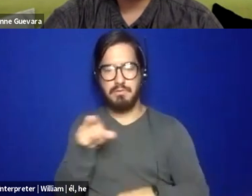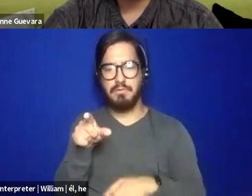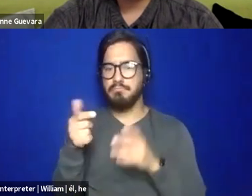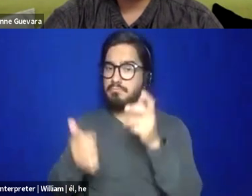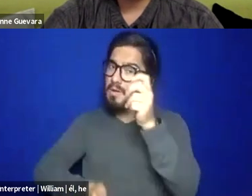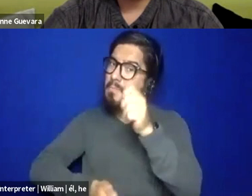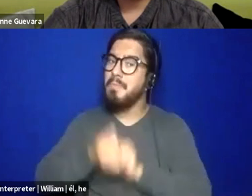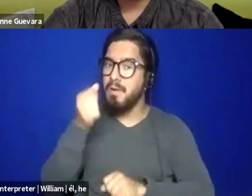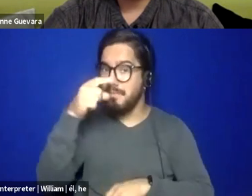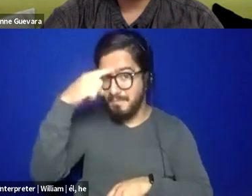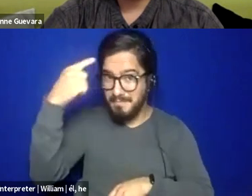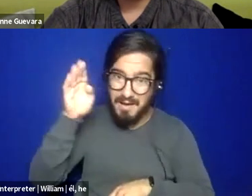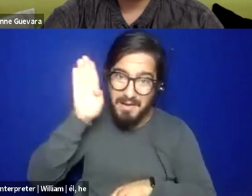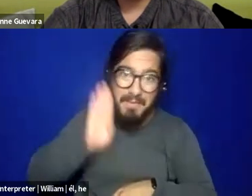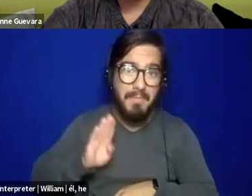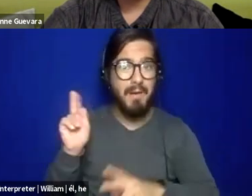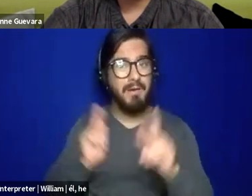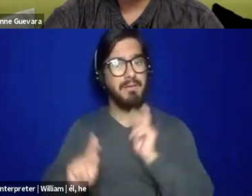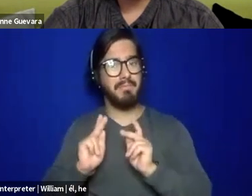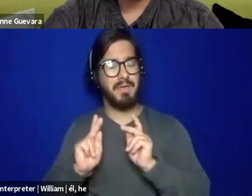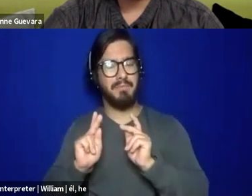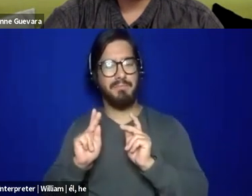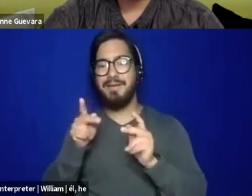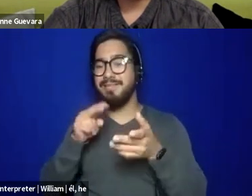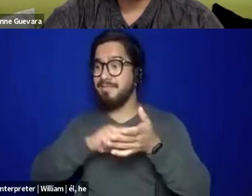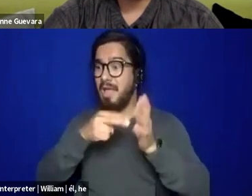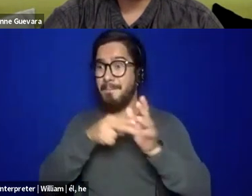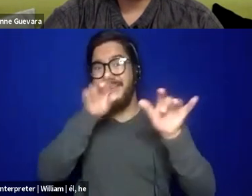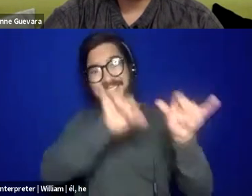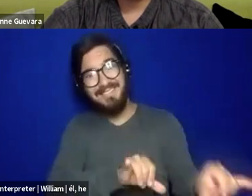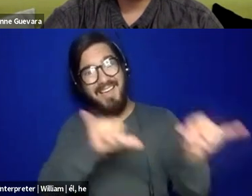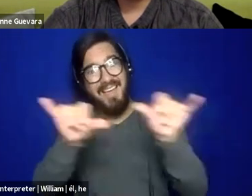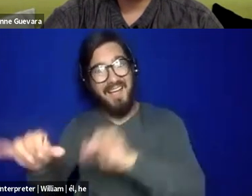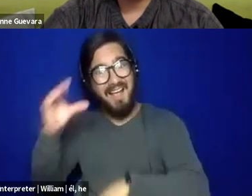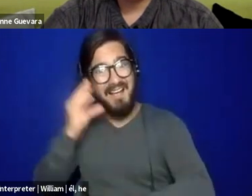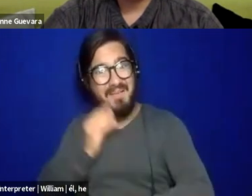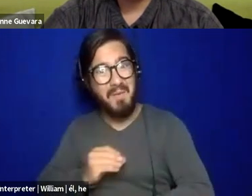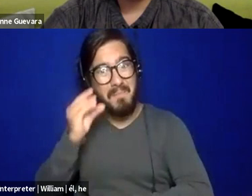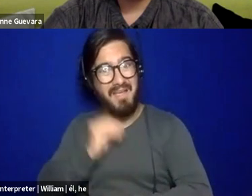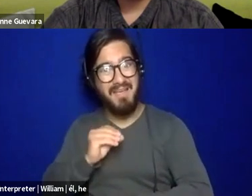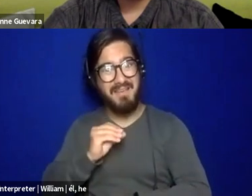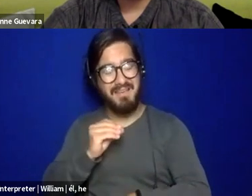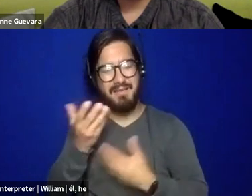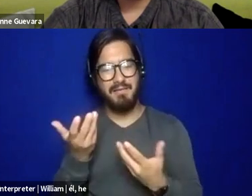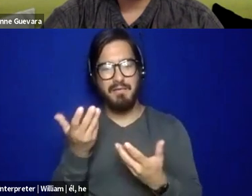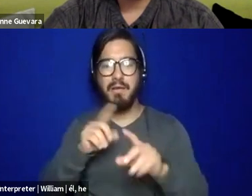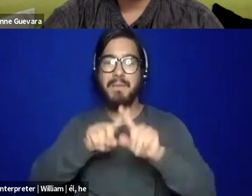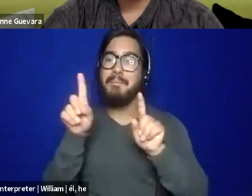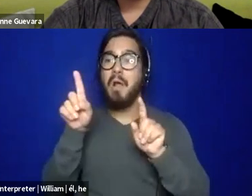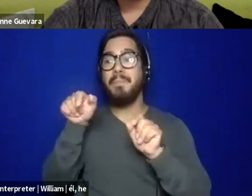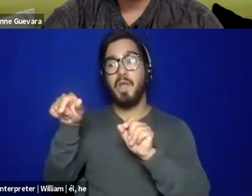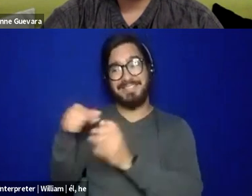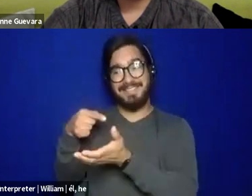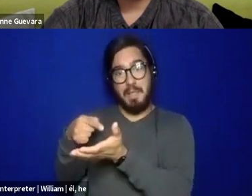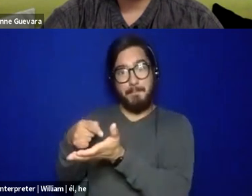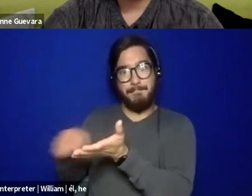who are in captivity there. So they're living that same experience, but because they get a paycheck, they